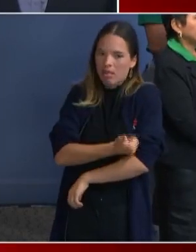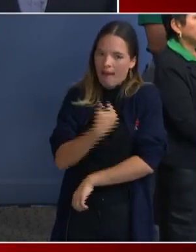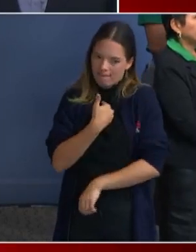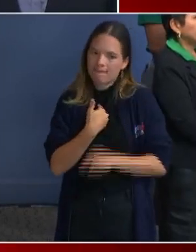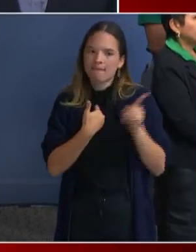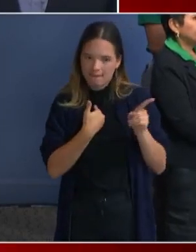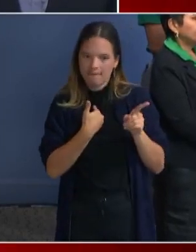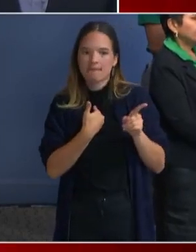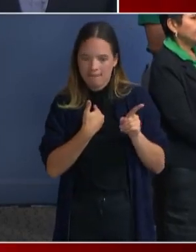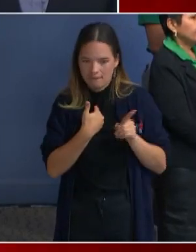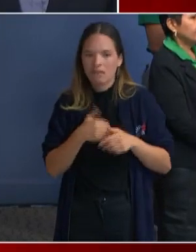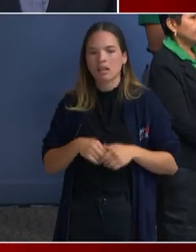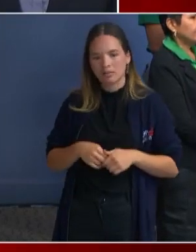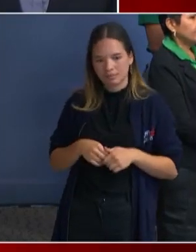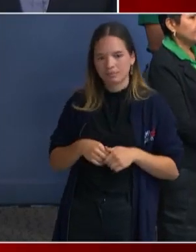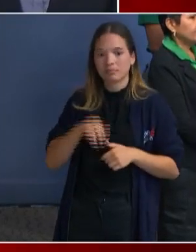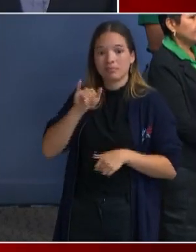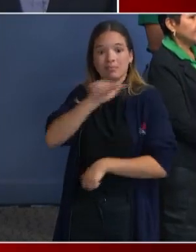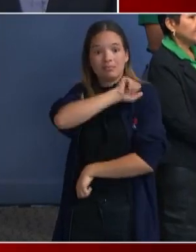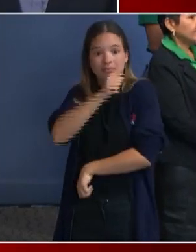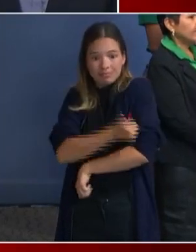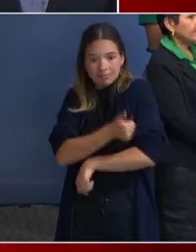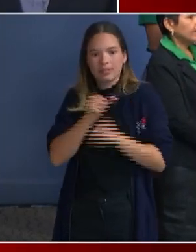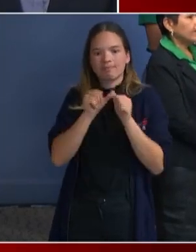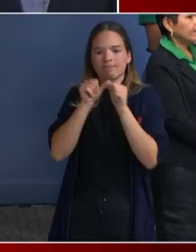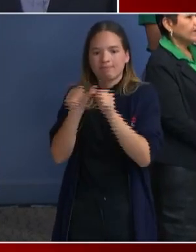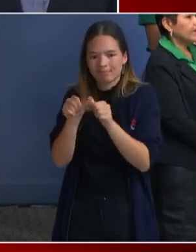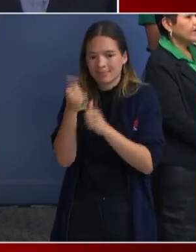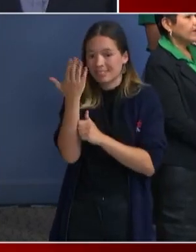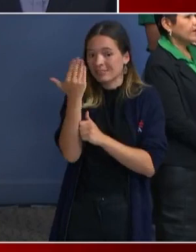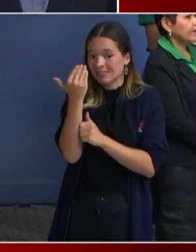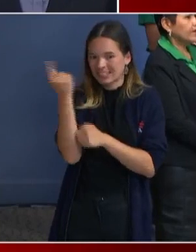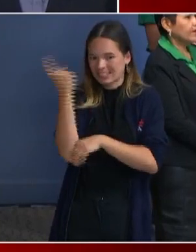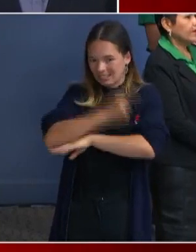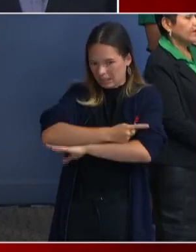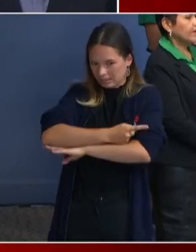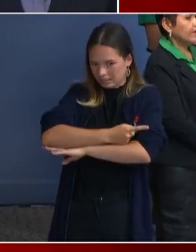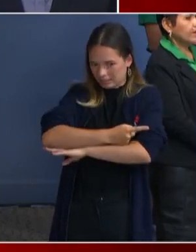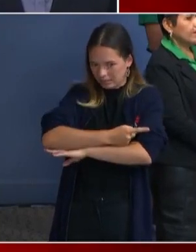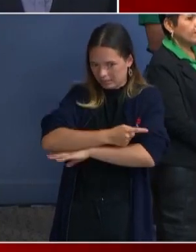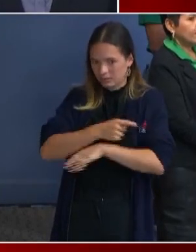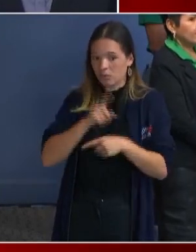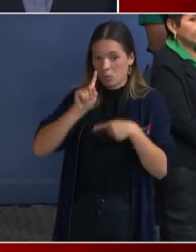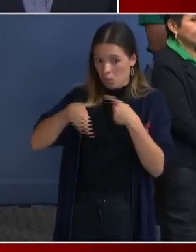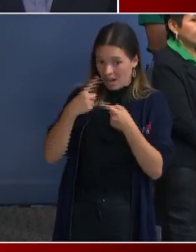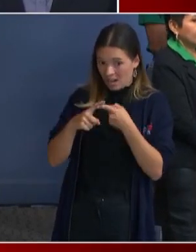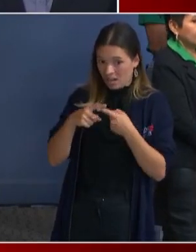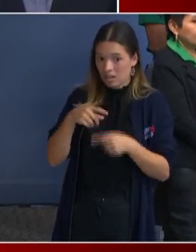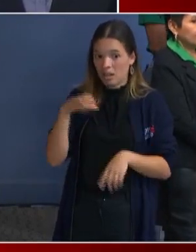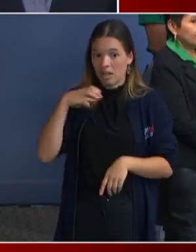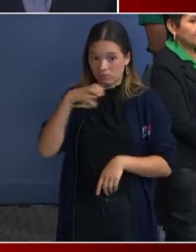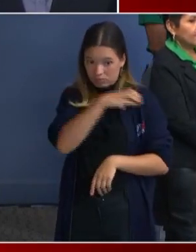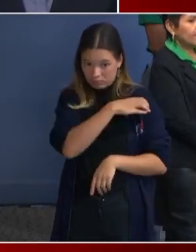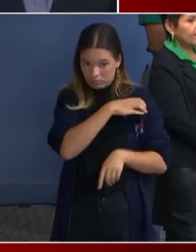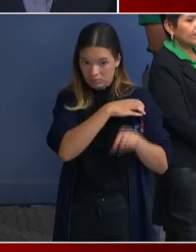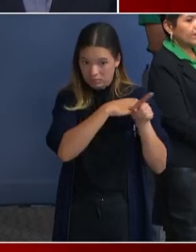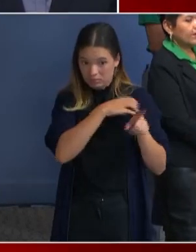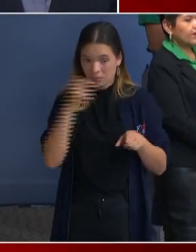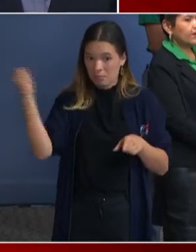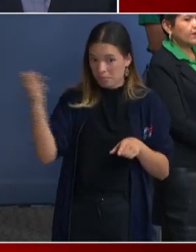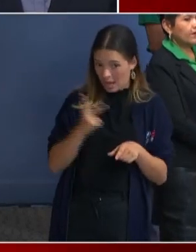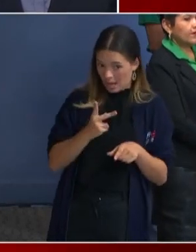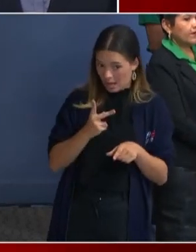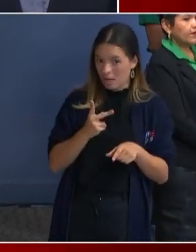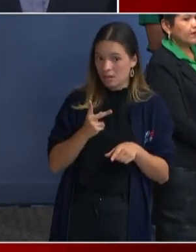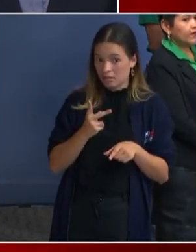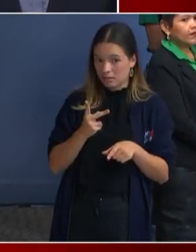authority lasts for 15 days. Uh, I will be, when the council returns from recess, submitting, uh, a request